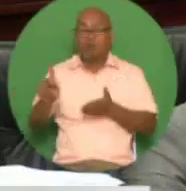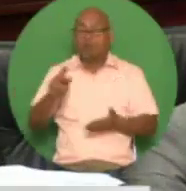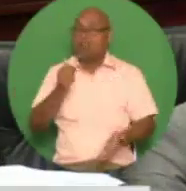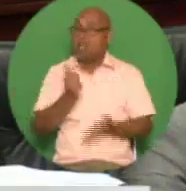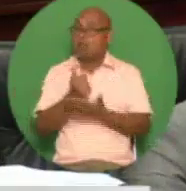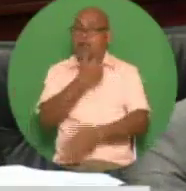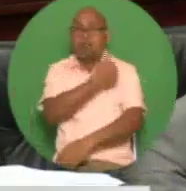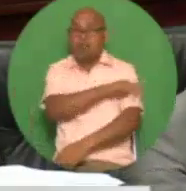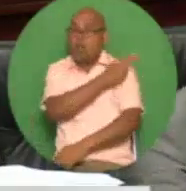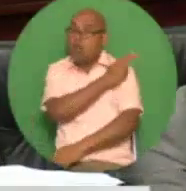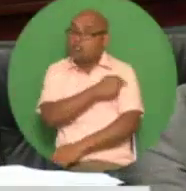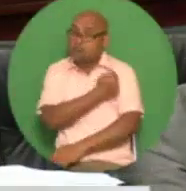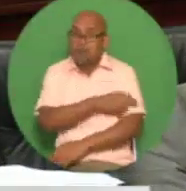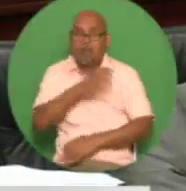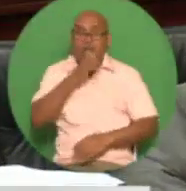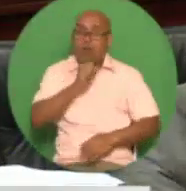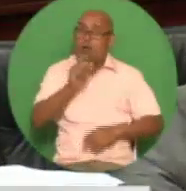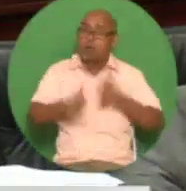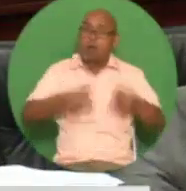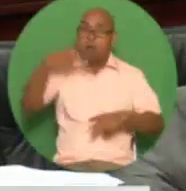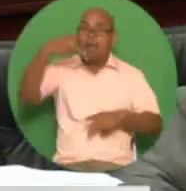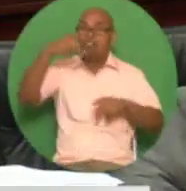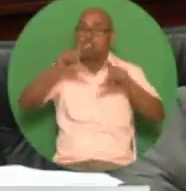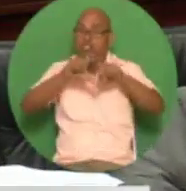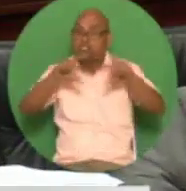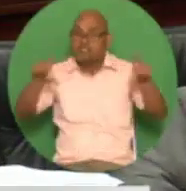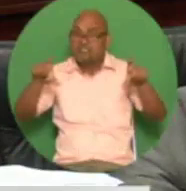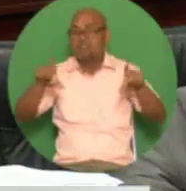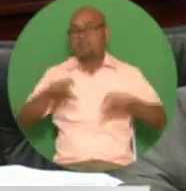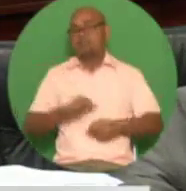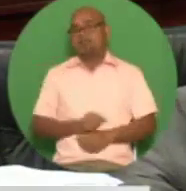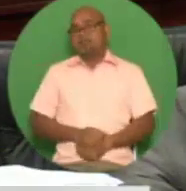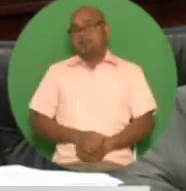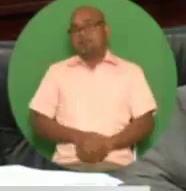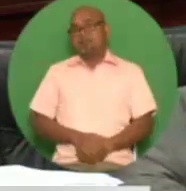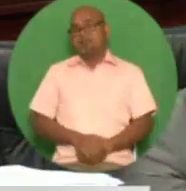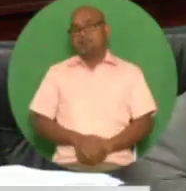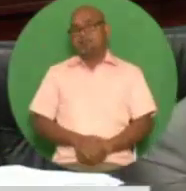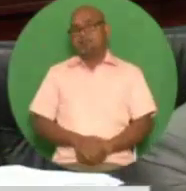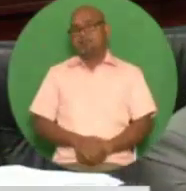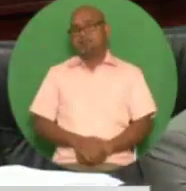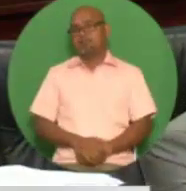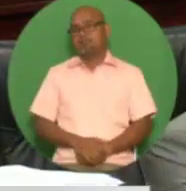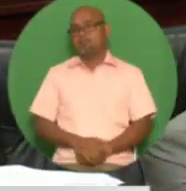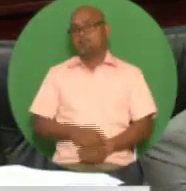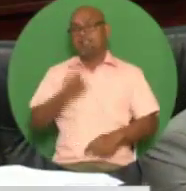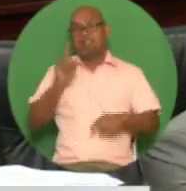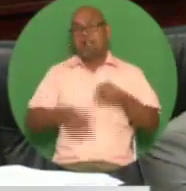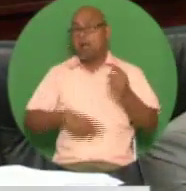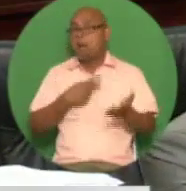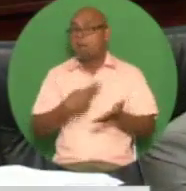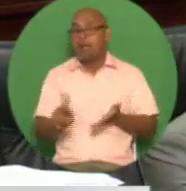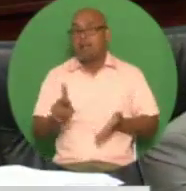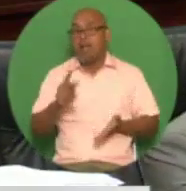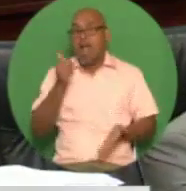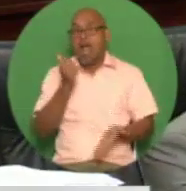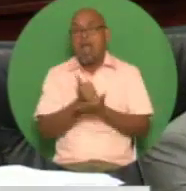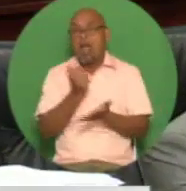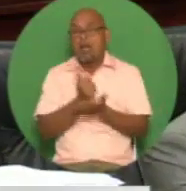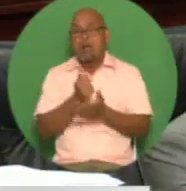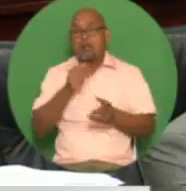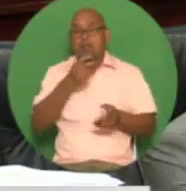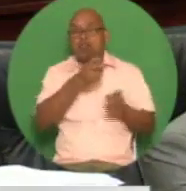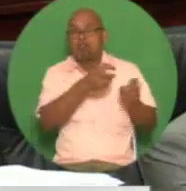subsidized public transport subsidized